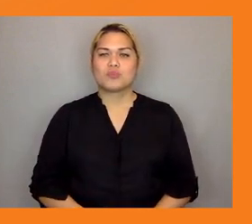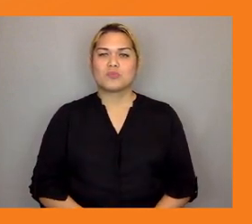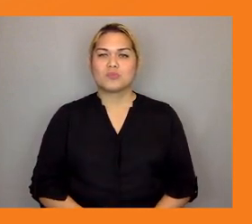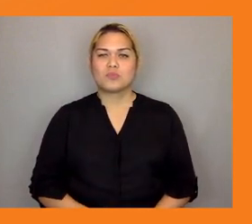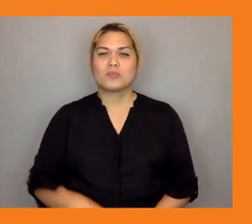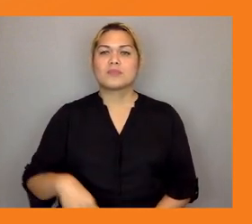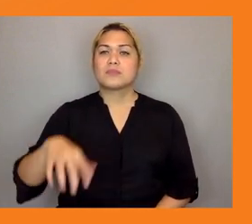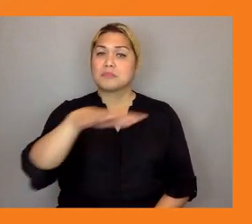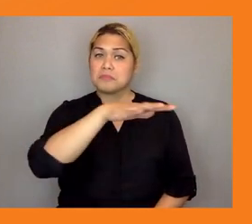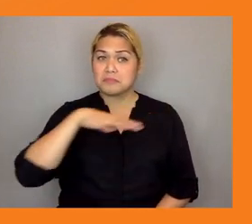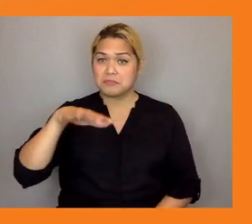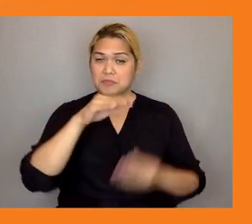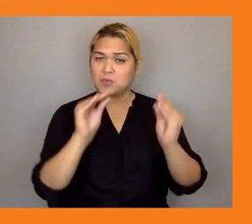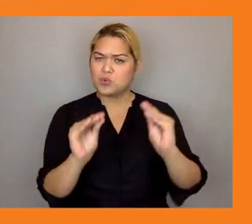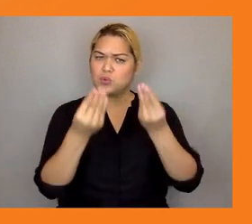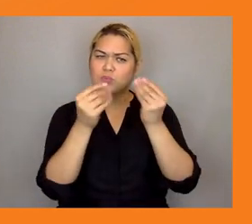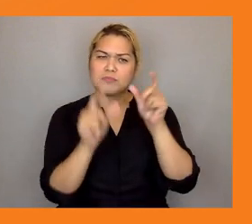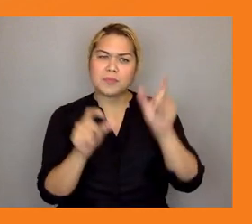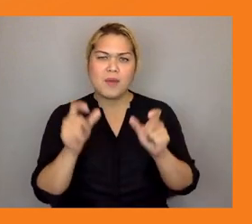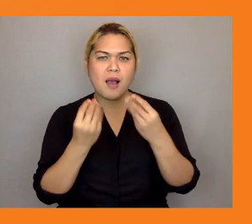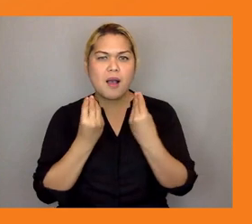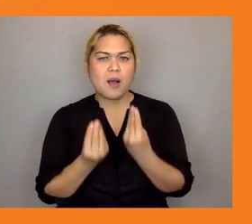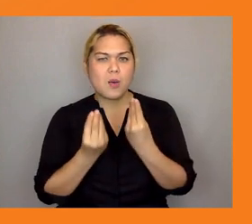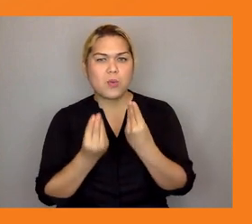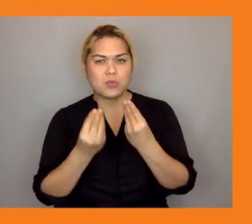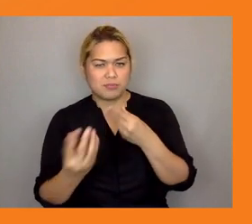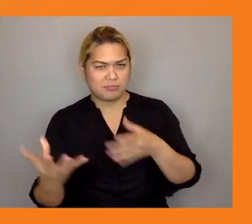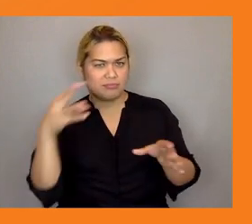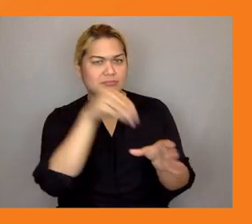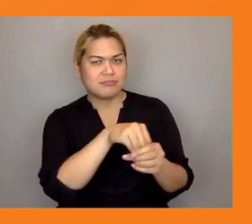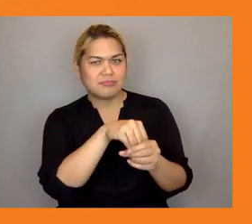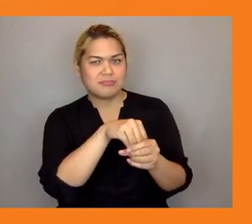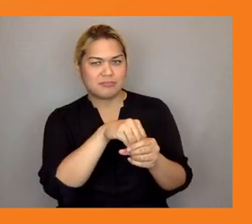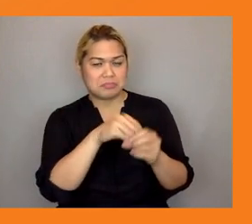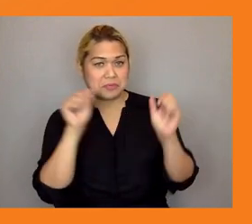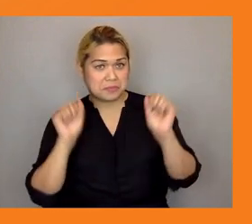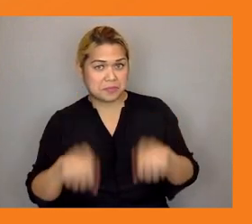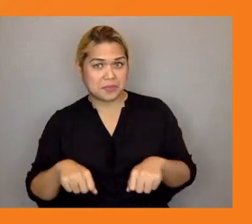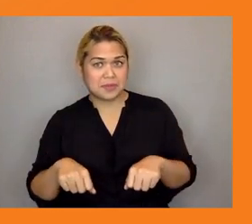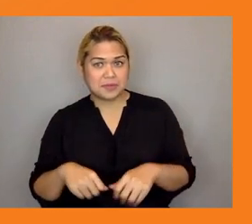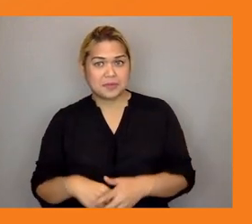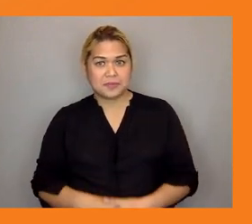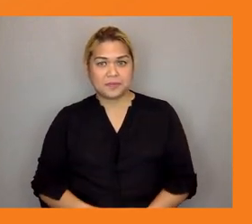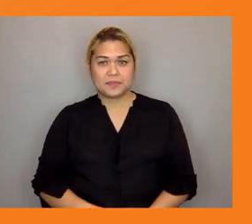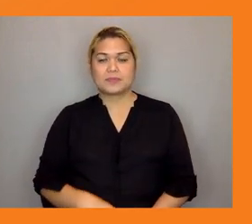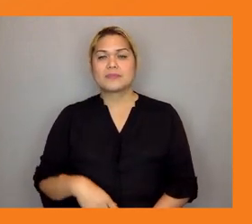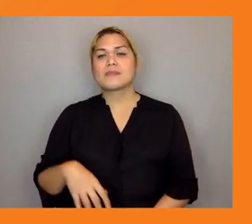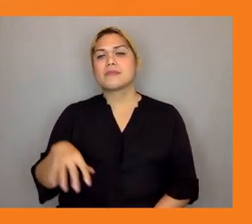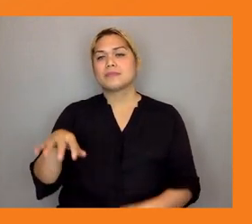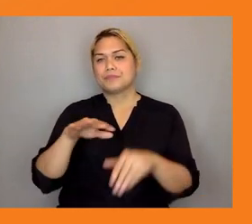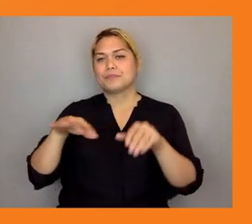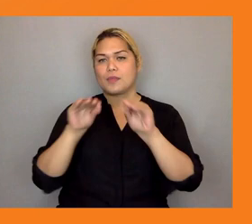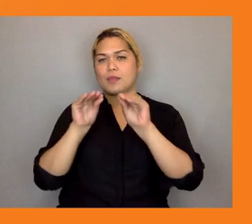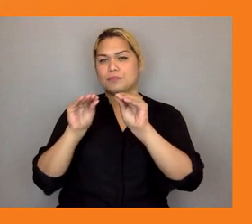the youth led climate risk assessment so the aim of the youth led climate risk assessment is actually to make the young people